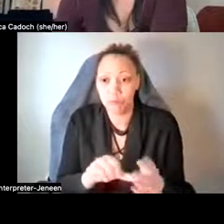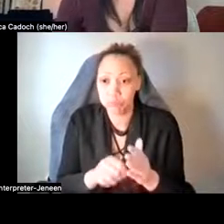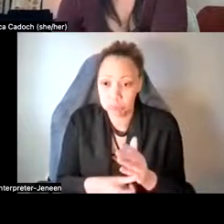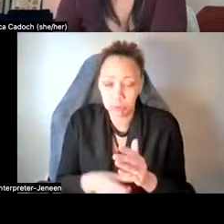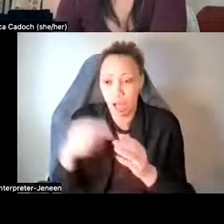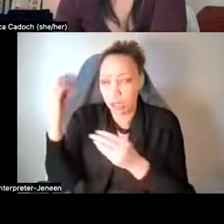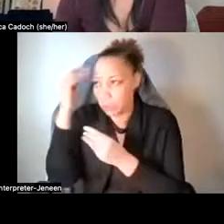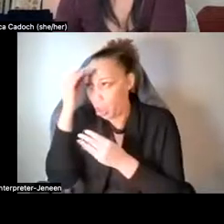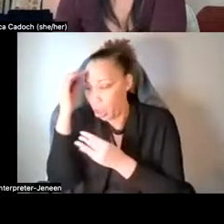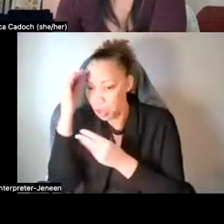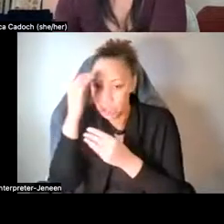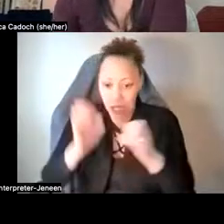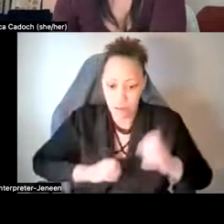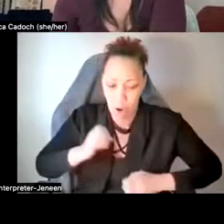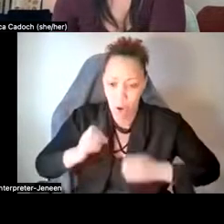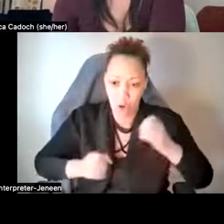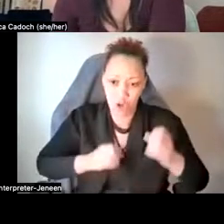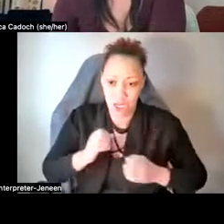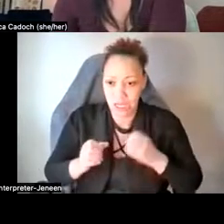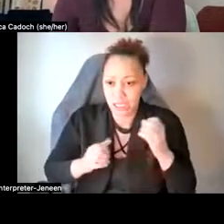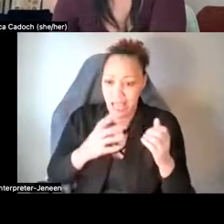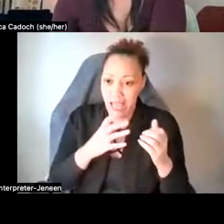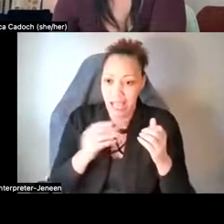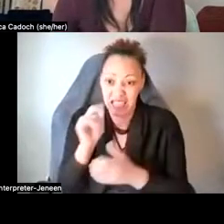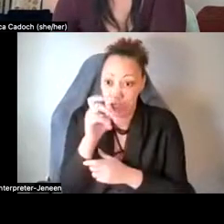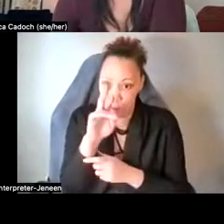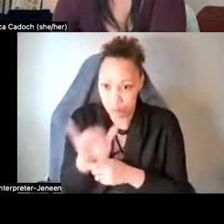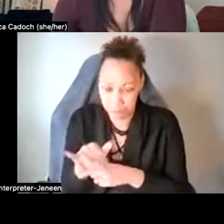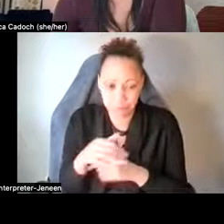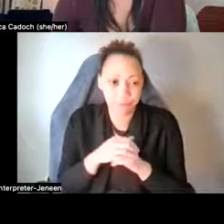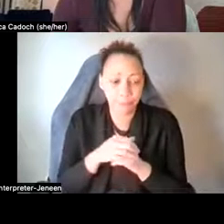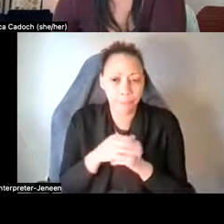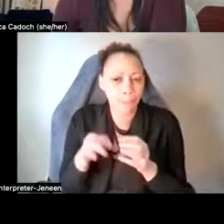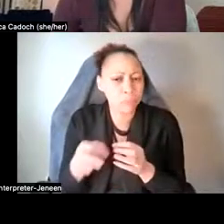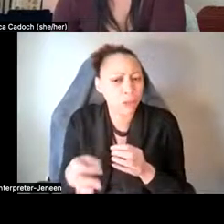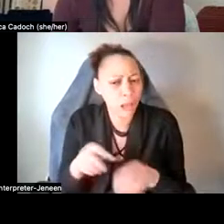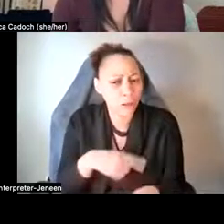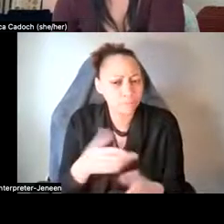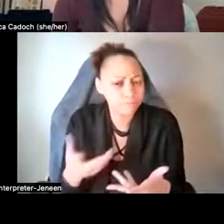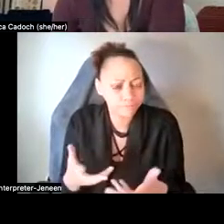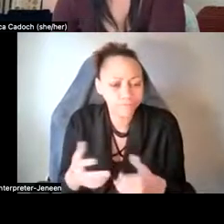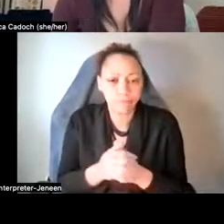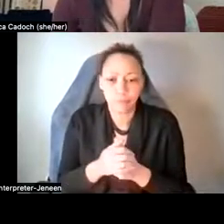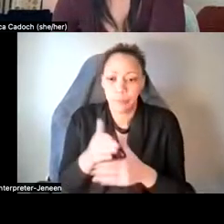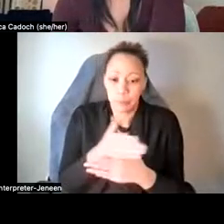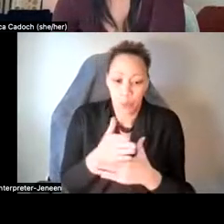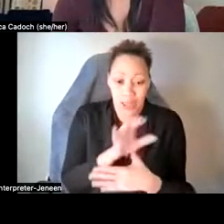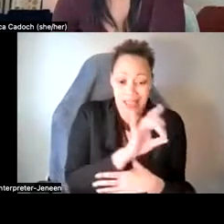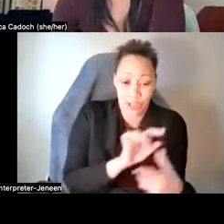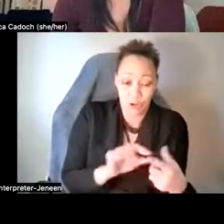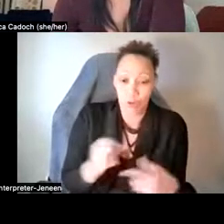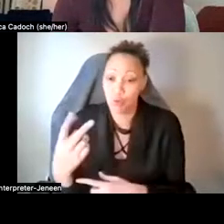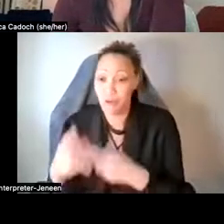emotions, and sensory perception, um, the length of this psychedelic drug, uh, could be anywhere between eight to 12